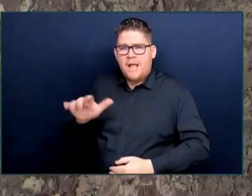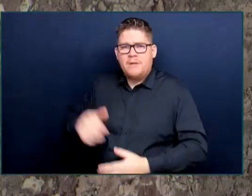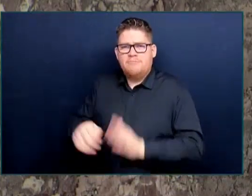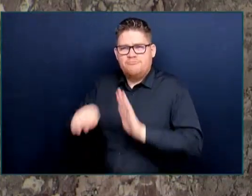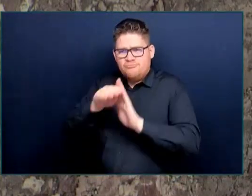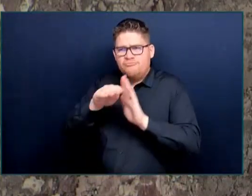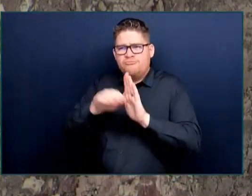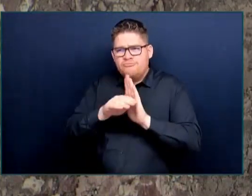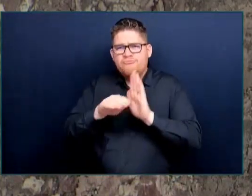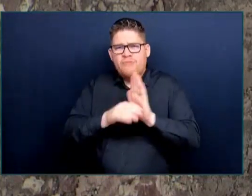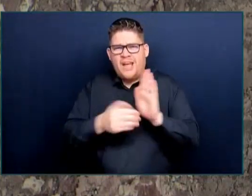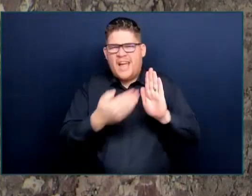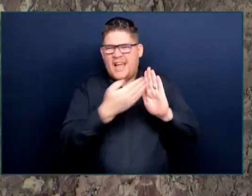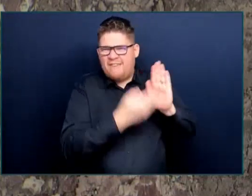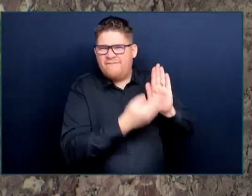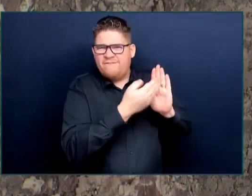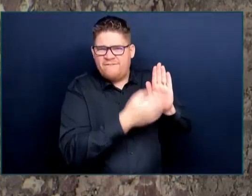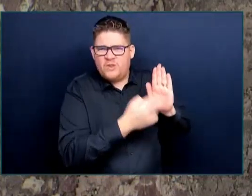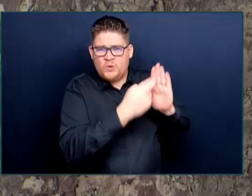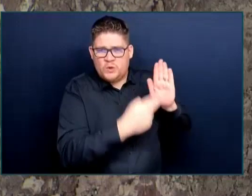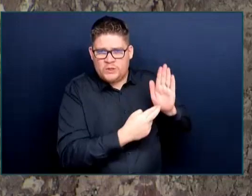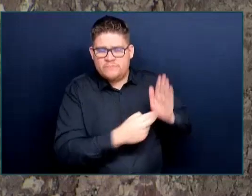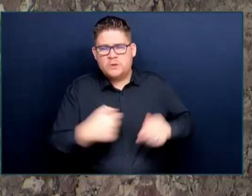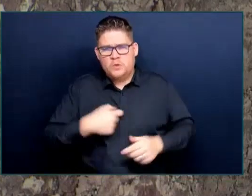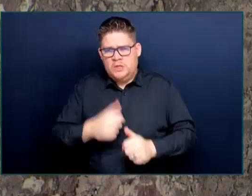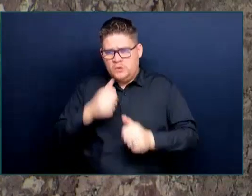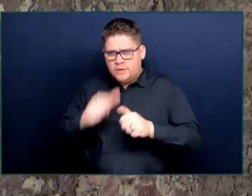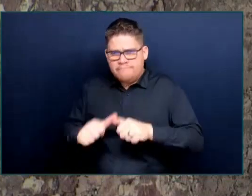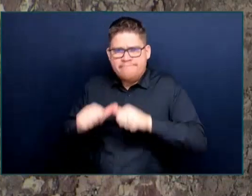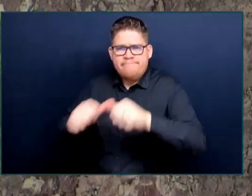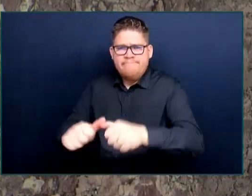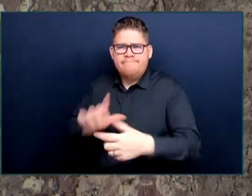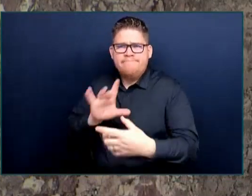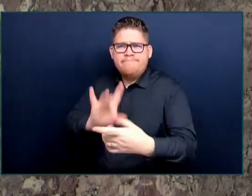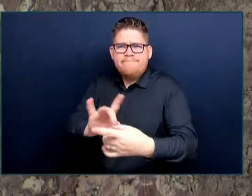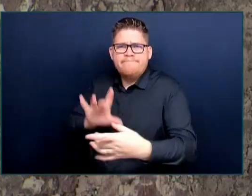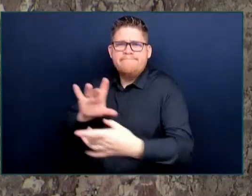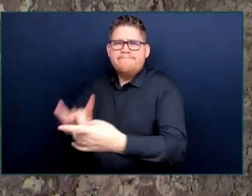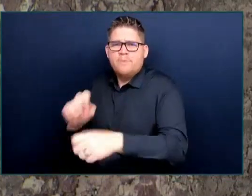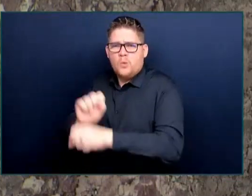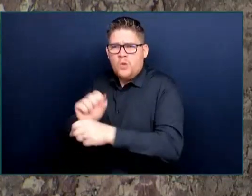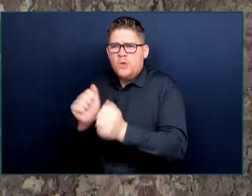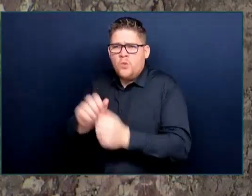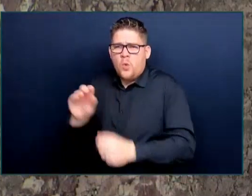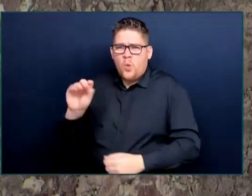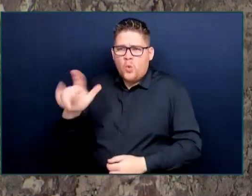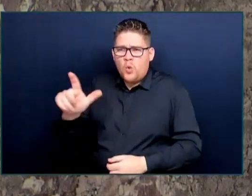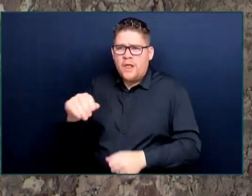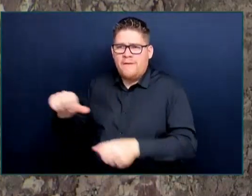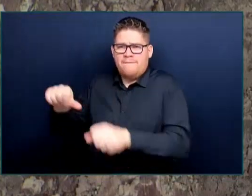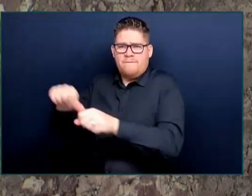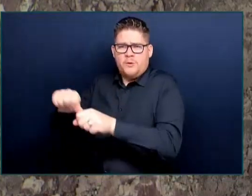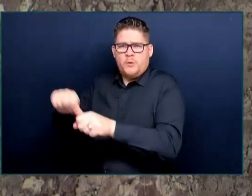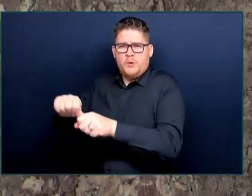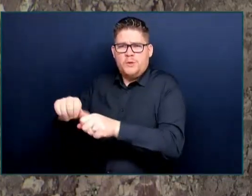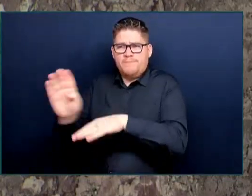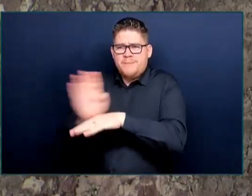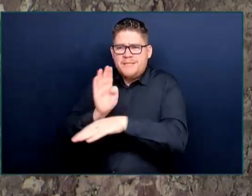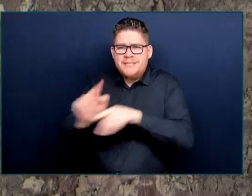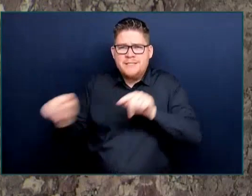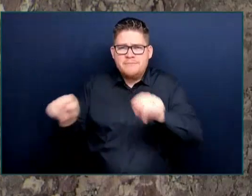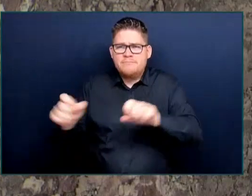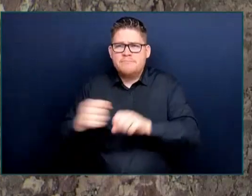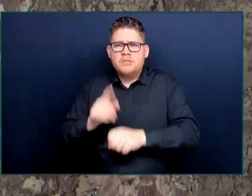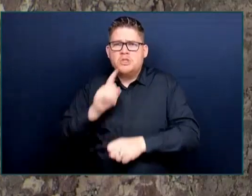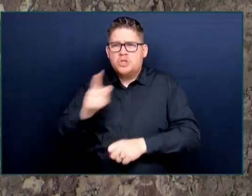to work with the oil and gas sector to reduce emissions, to fit within our sectoral targets, and to hit those targets. Mr. Speaker, I am